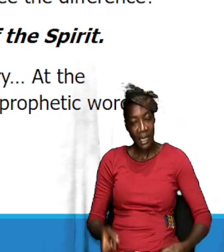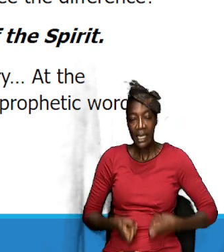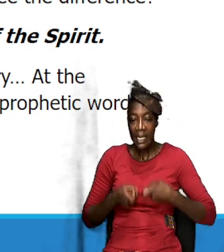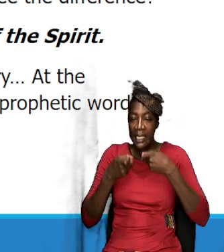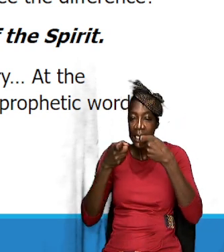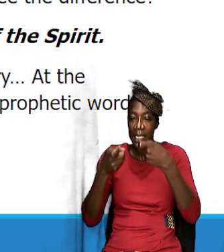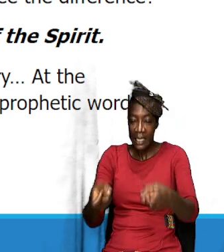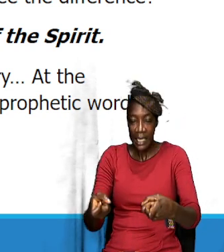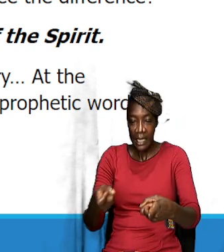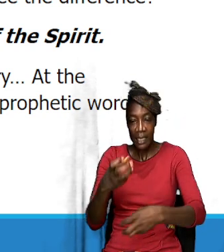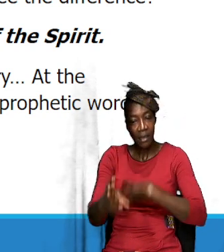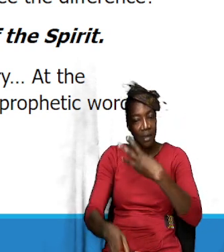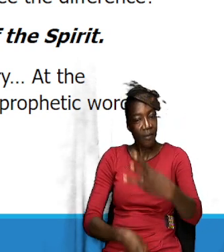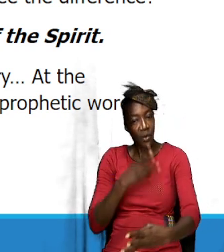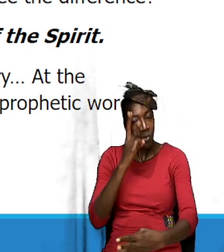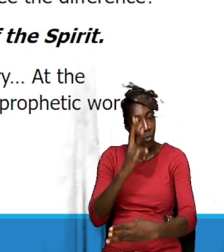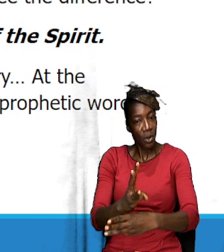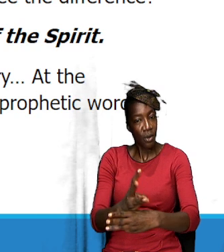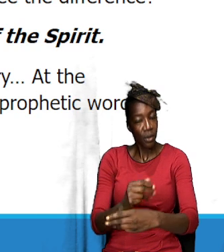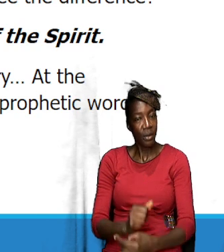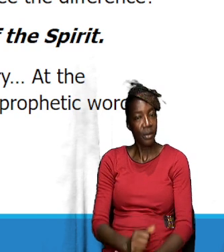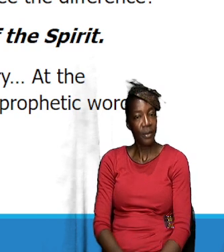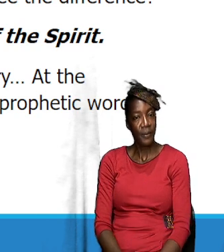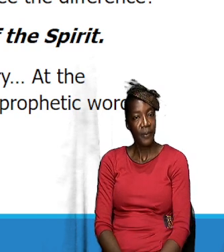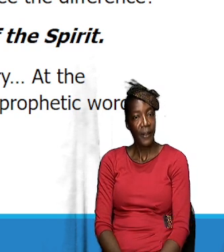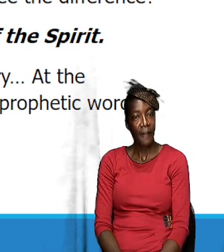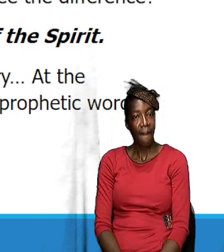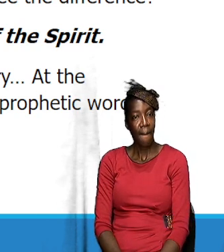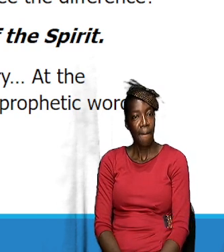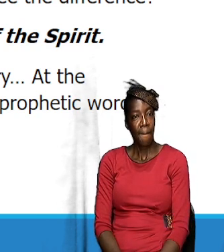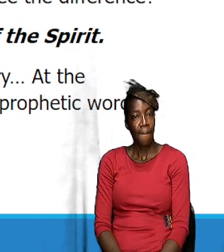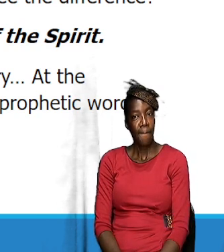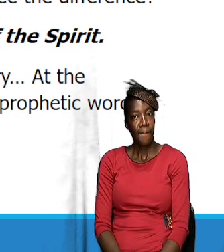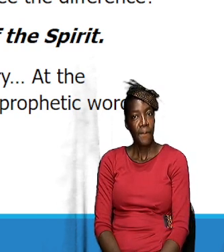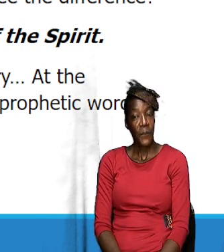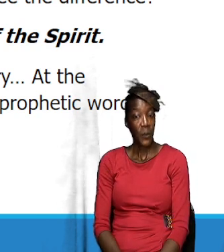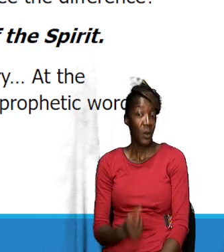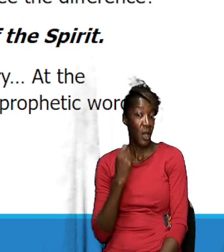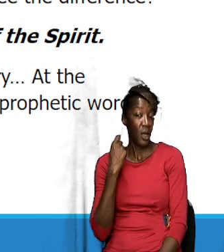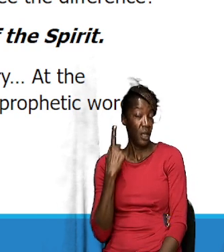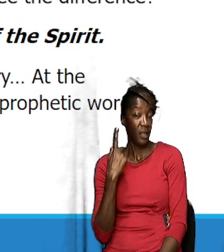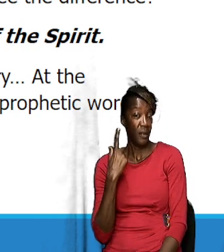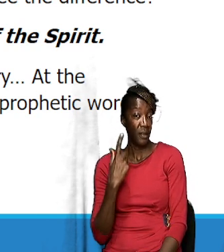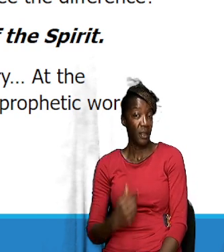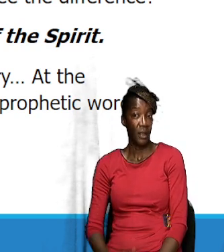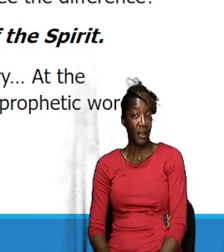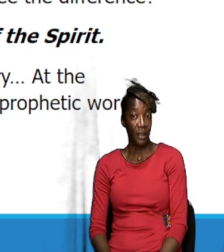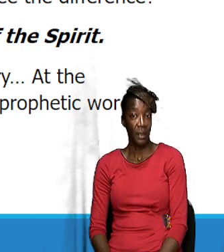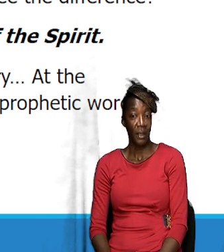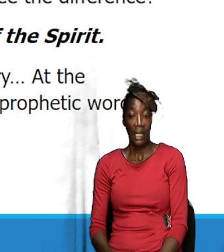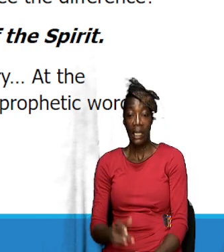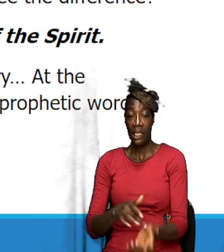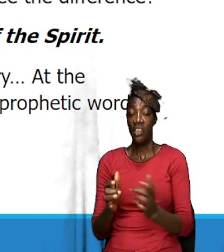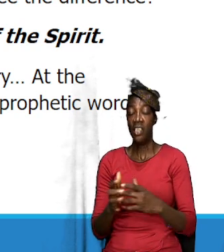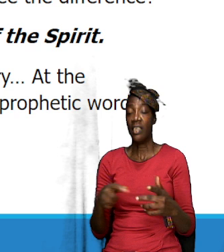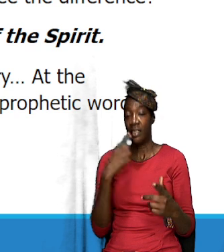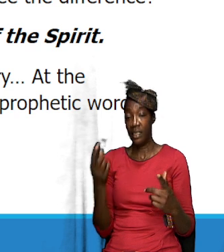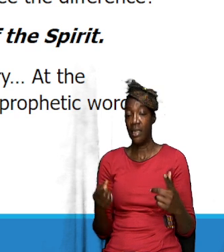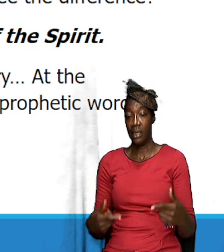sins of the world. You know, and notice he tells us